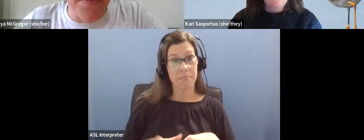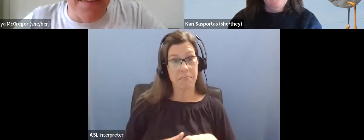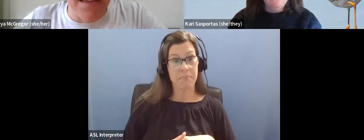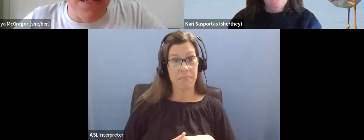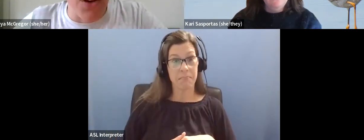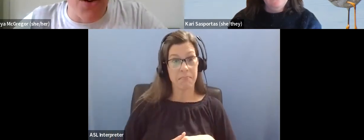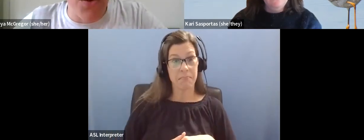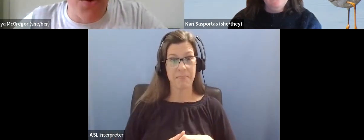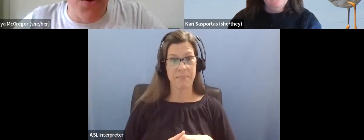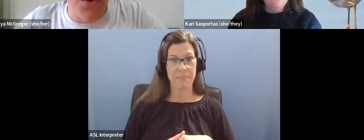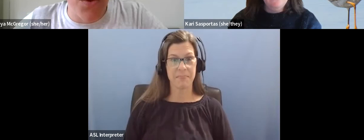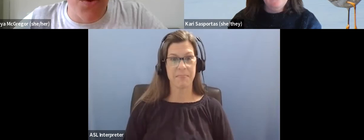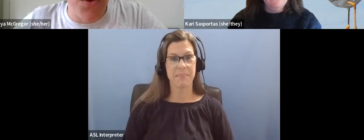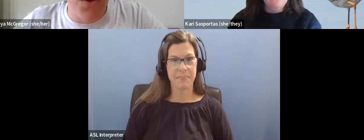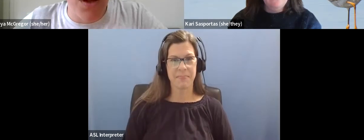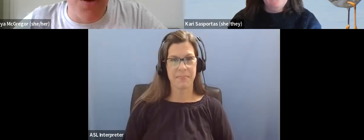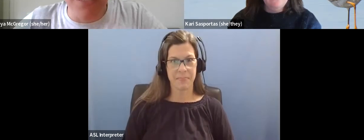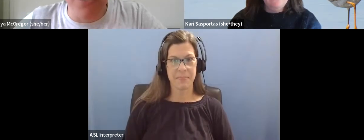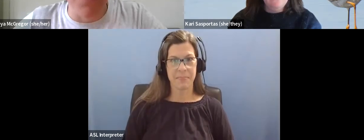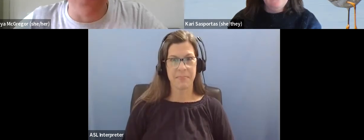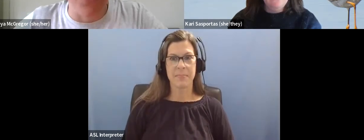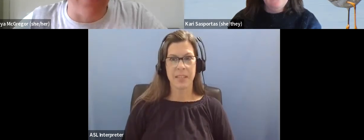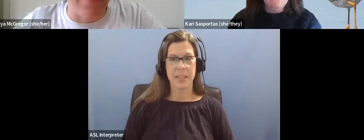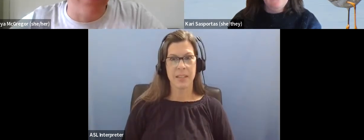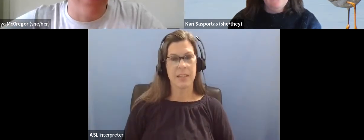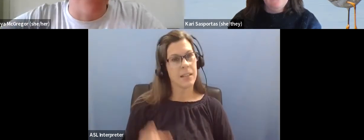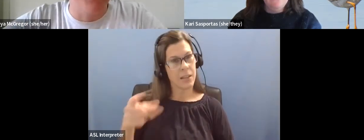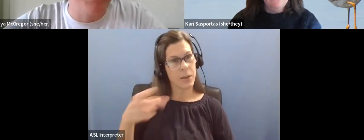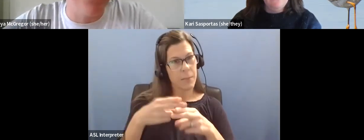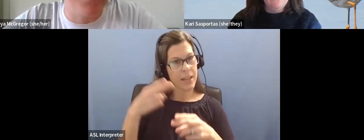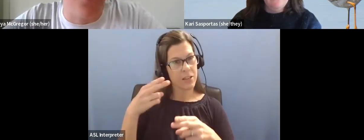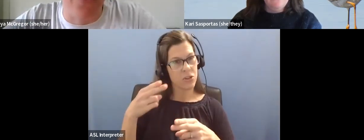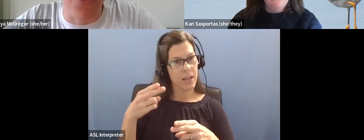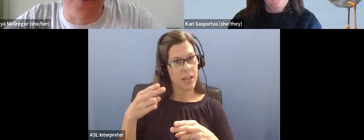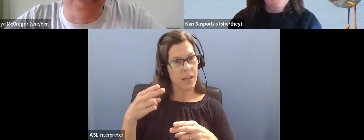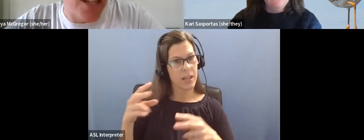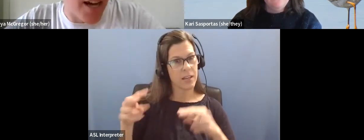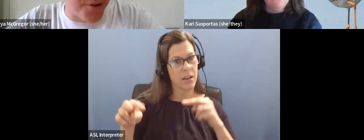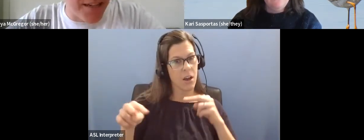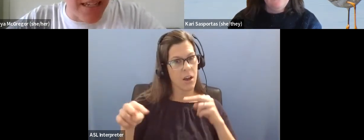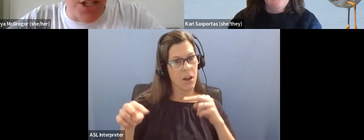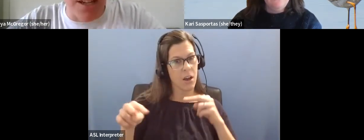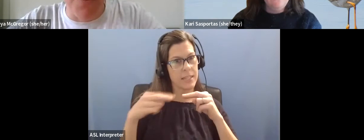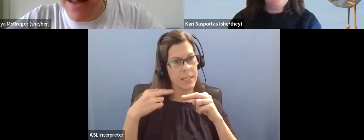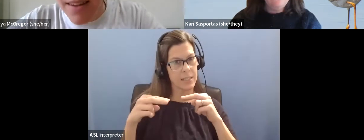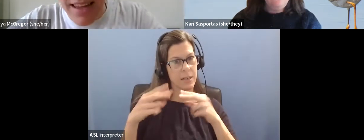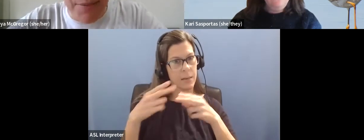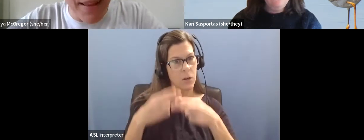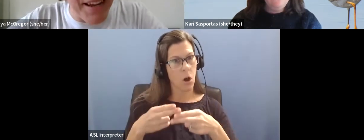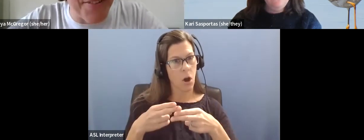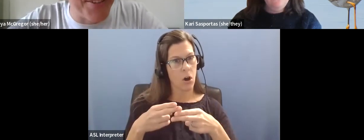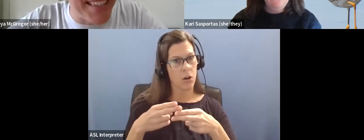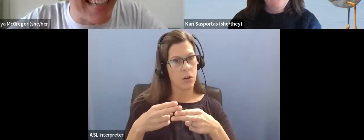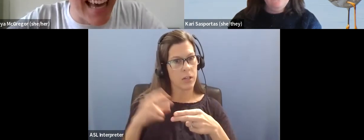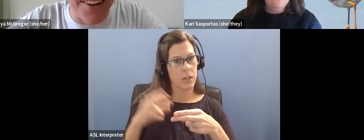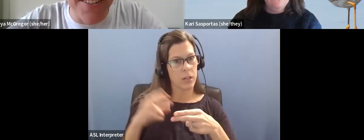Um, so you mentioned before Carrie, that, um, autism is often thought of as a childhood condition, but there